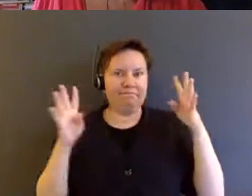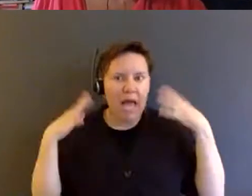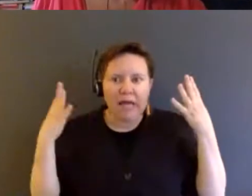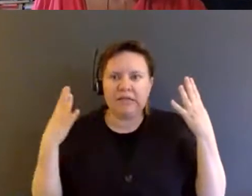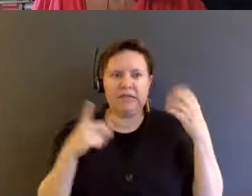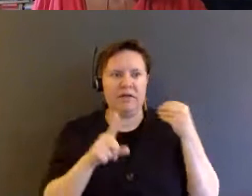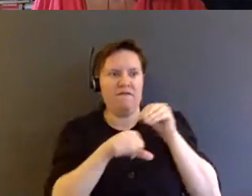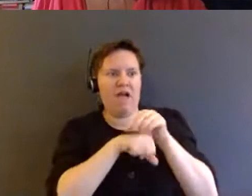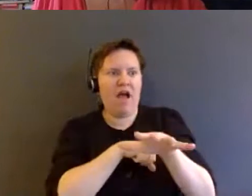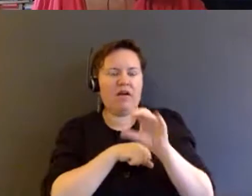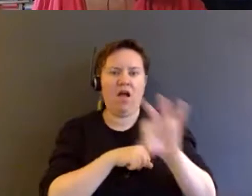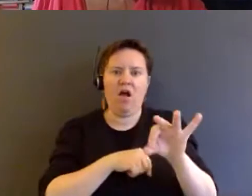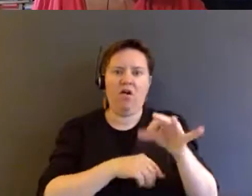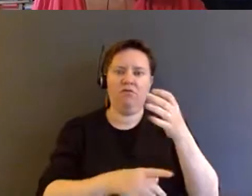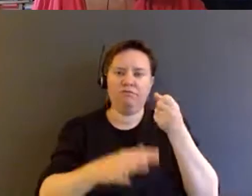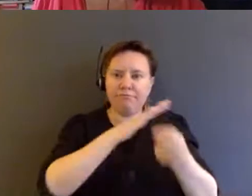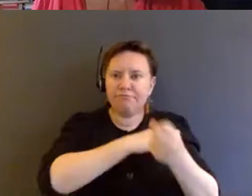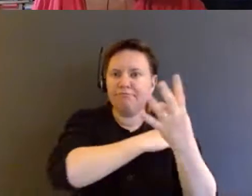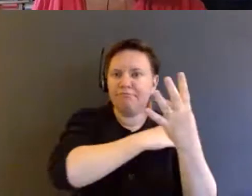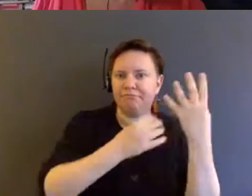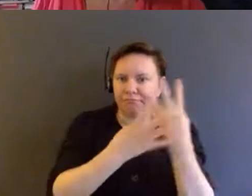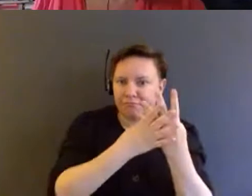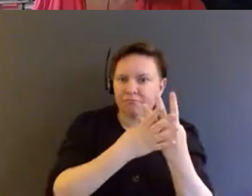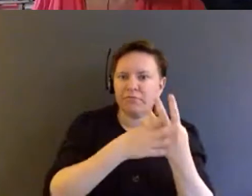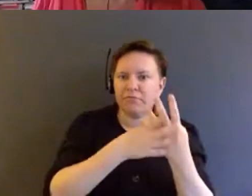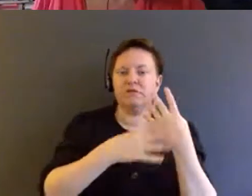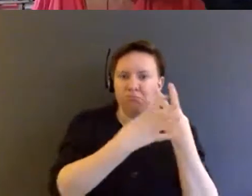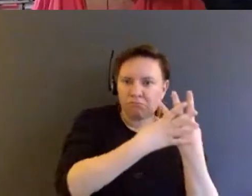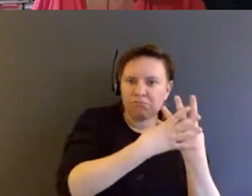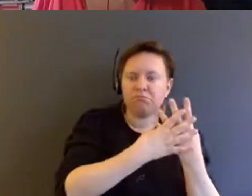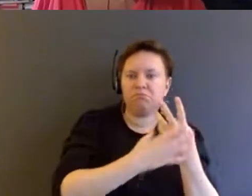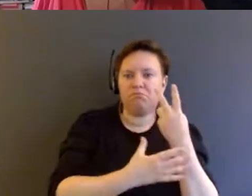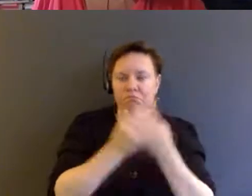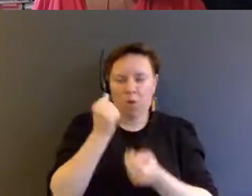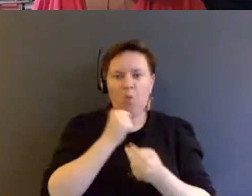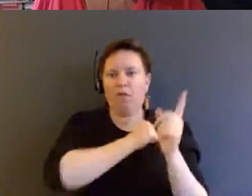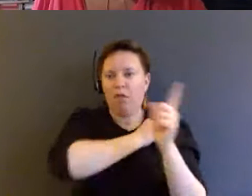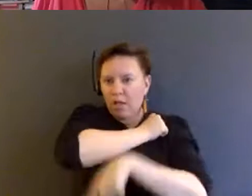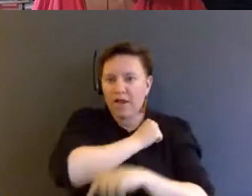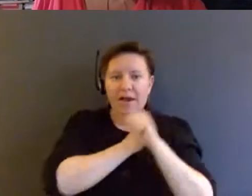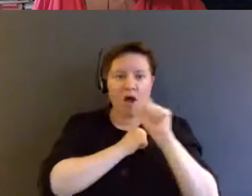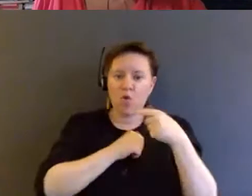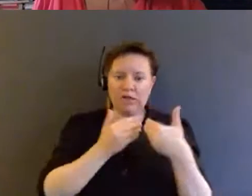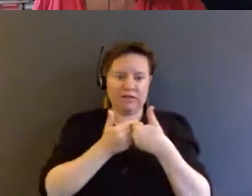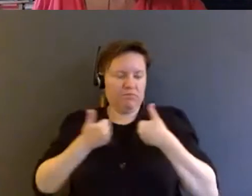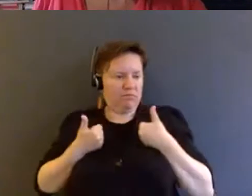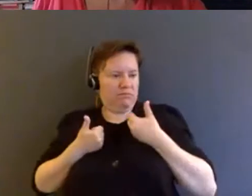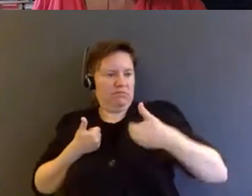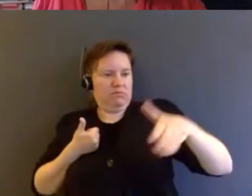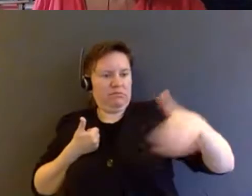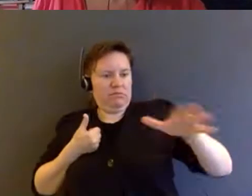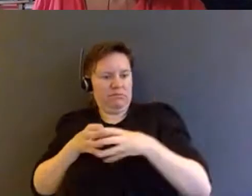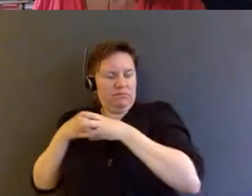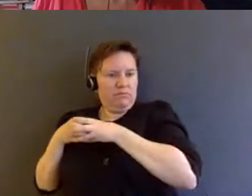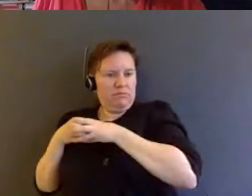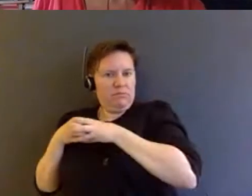sites, including jails and prisons, as not only segregating and incarcerating disability or madness,